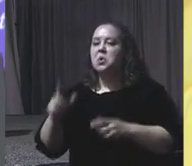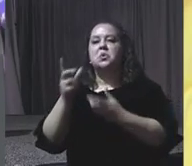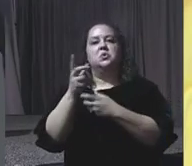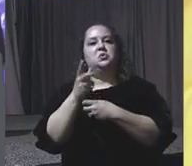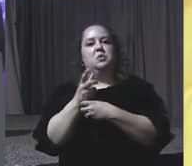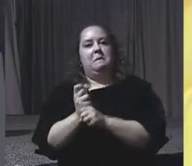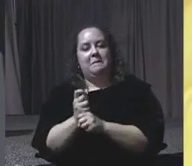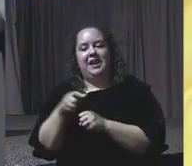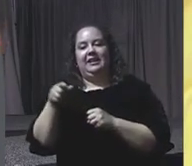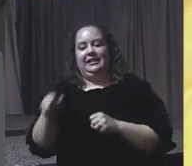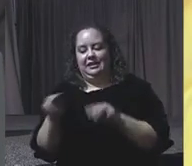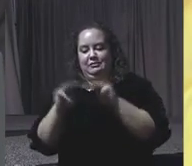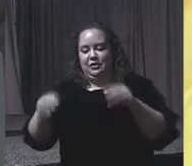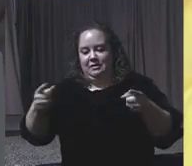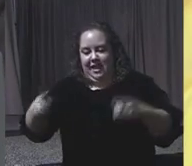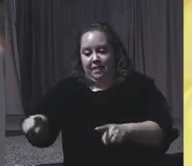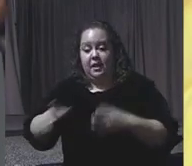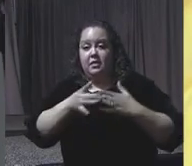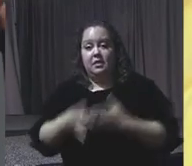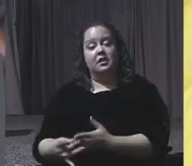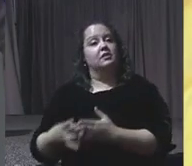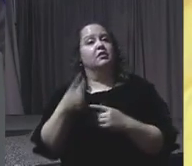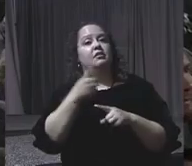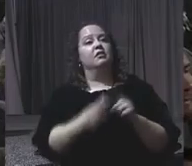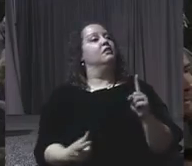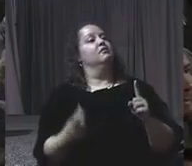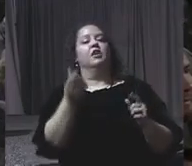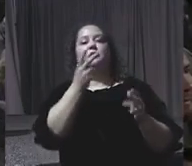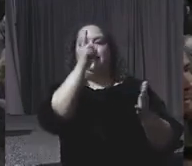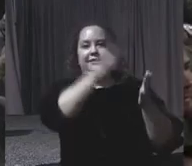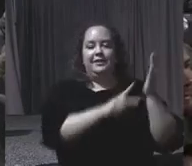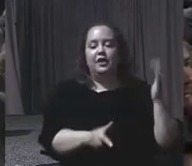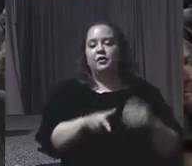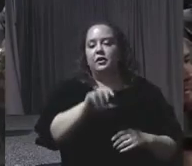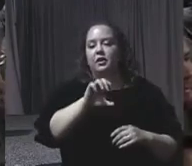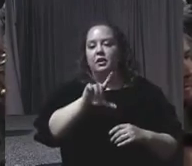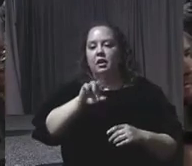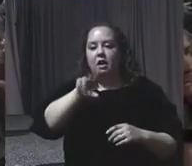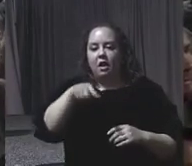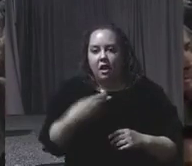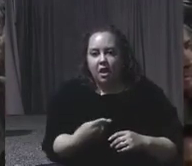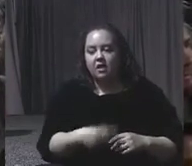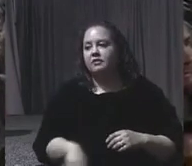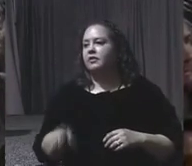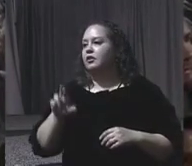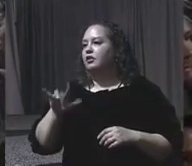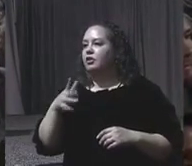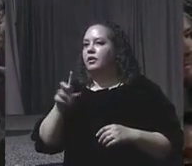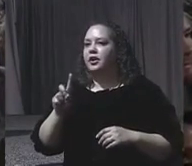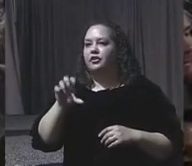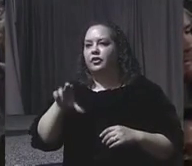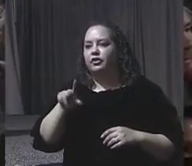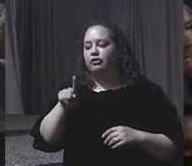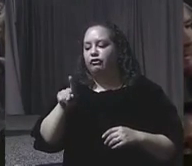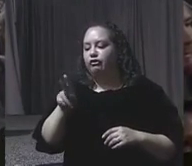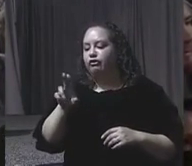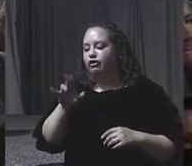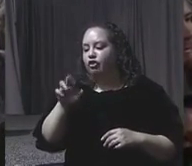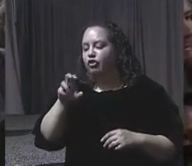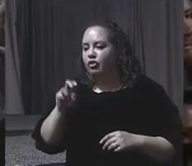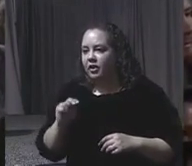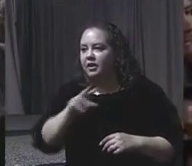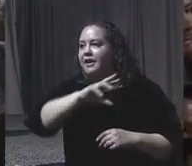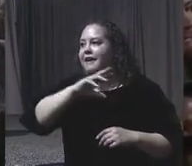The leadership of Secretary Clough and Richard Cure and the Regents, and I want to especially nod to my dear friend,